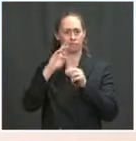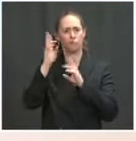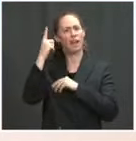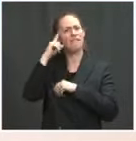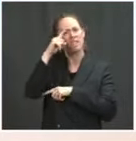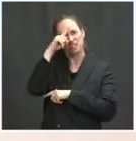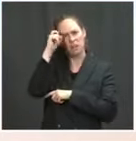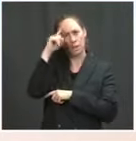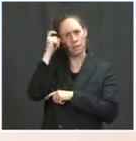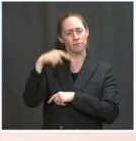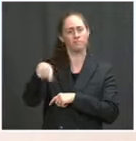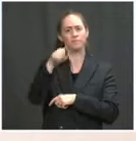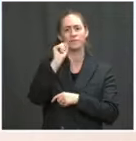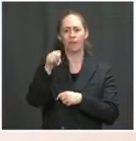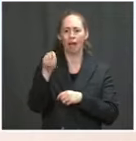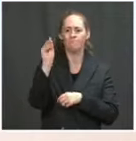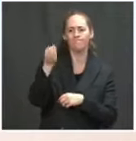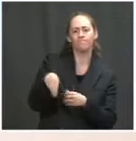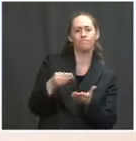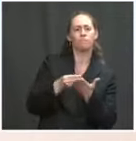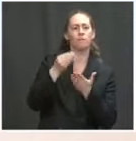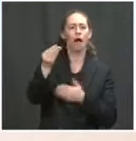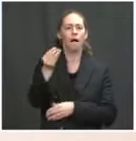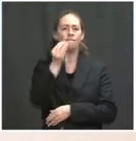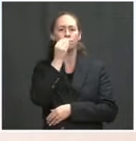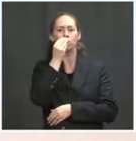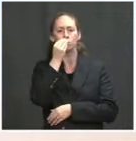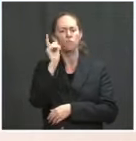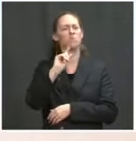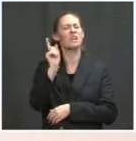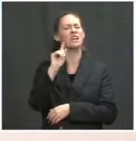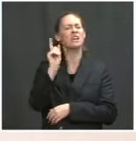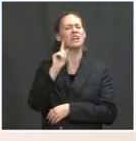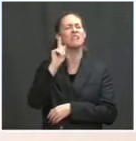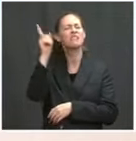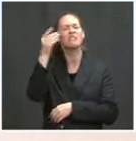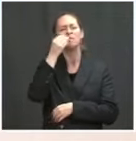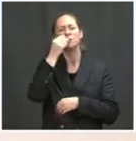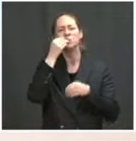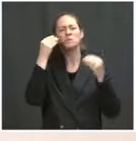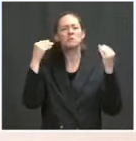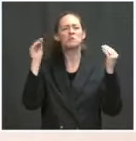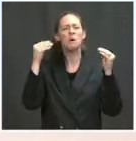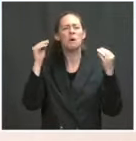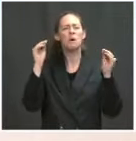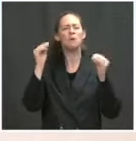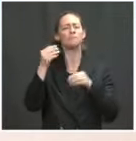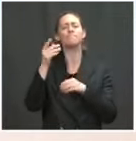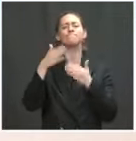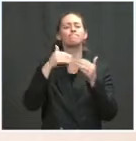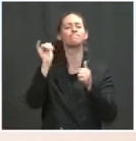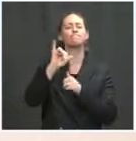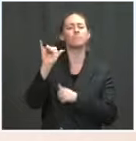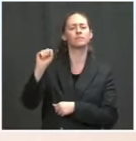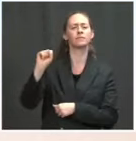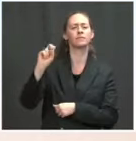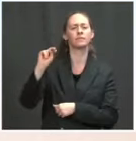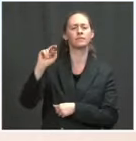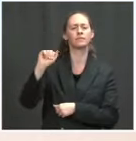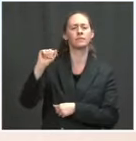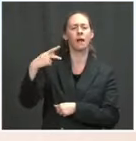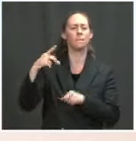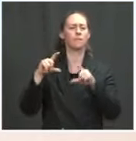It allows parents the opportunity to go to the grocery store, as they do with their SNAP card, and be able to purchase additional fruits and vegetables and other